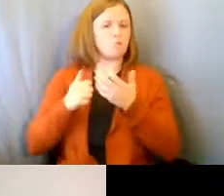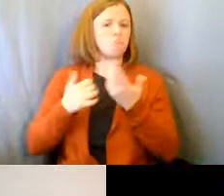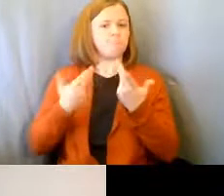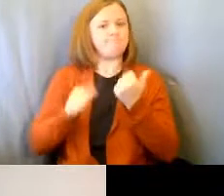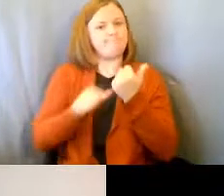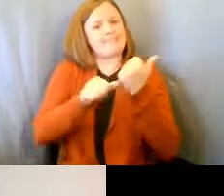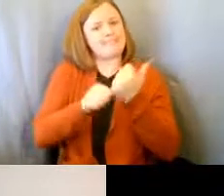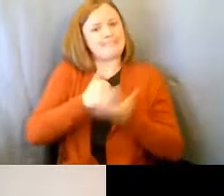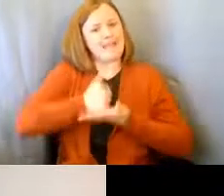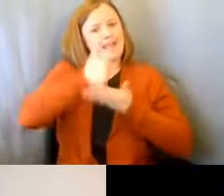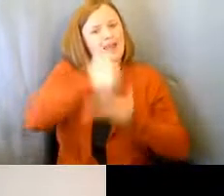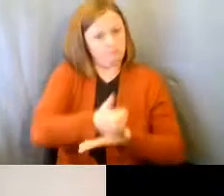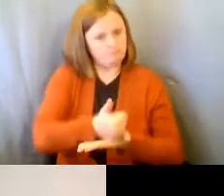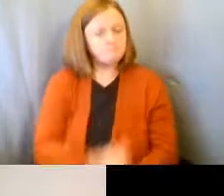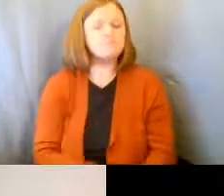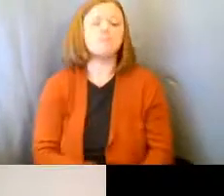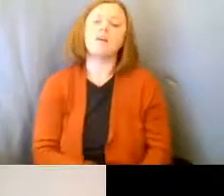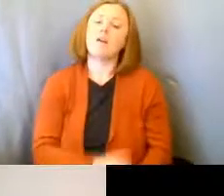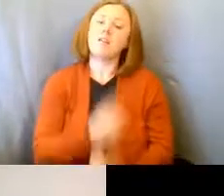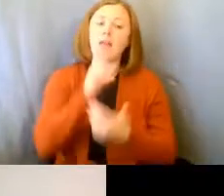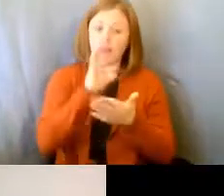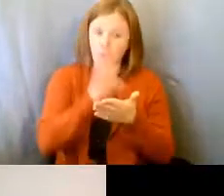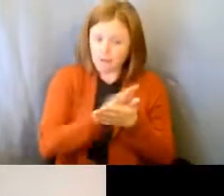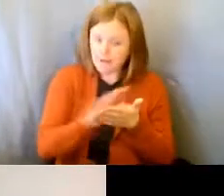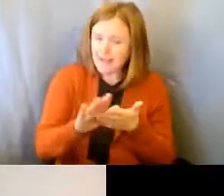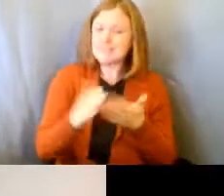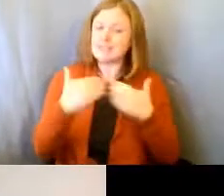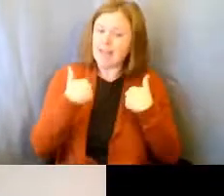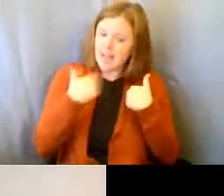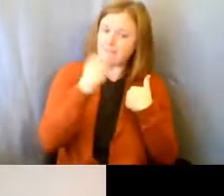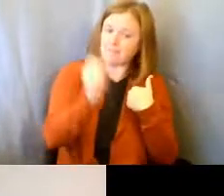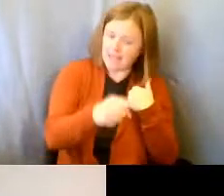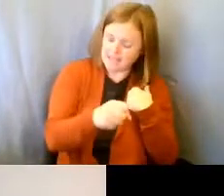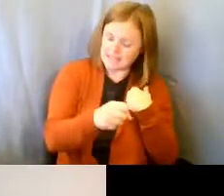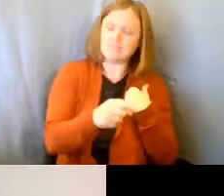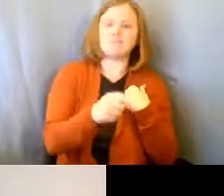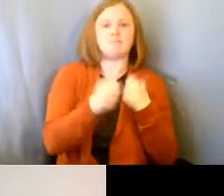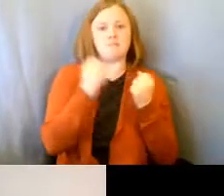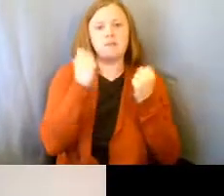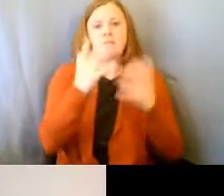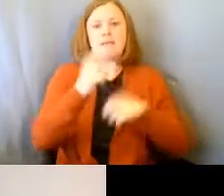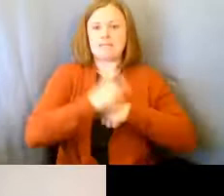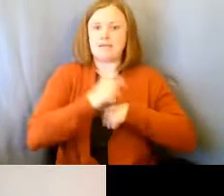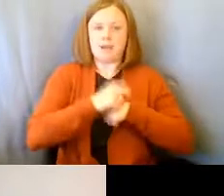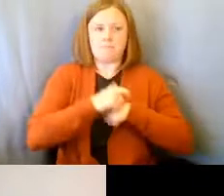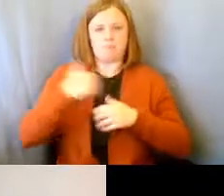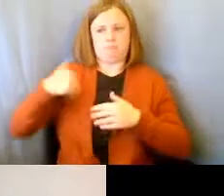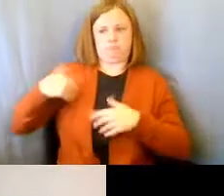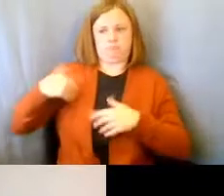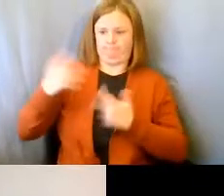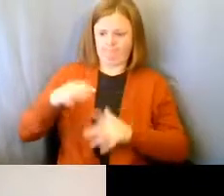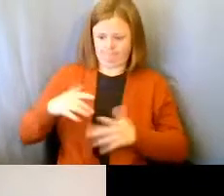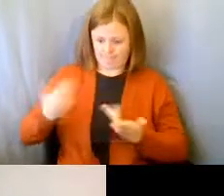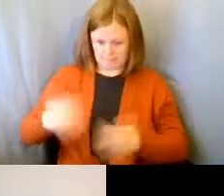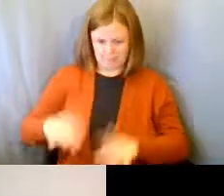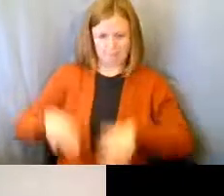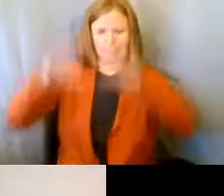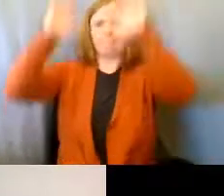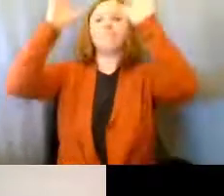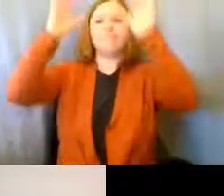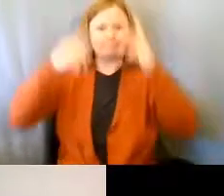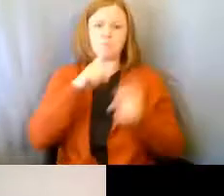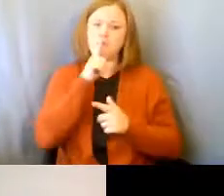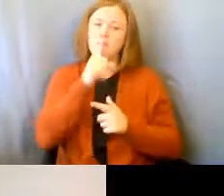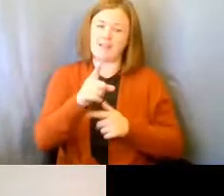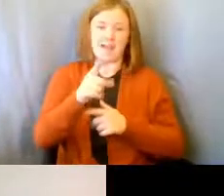while they're lovely to have at lots of times in our life, as an adult, they're very